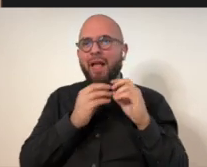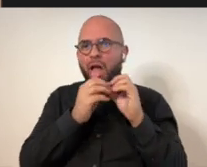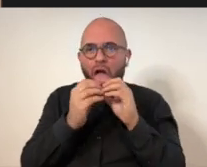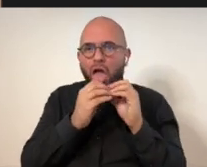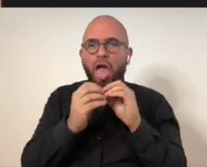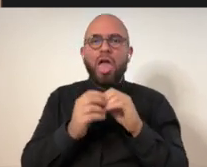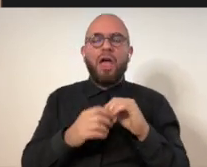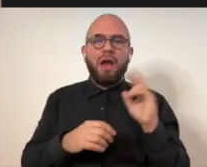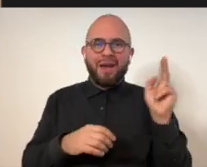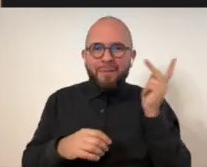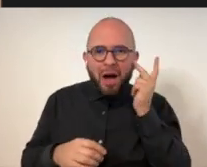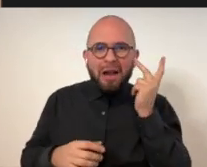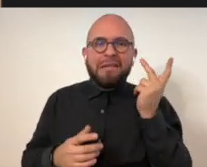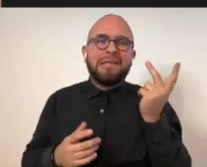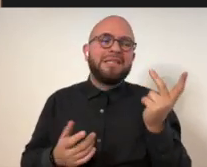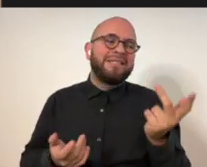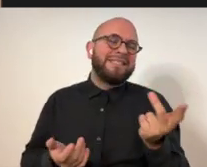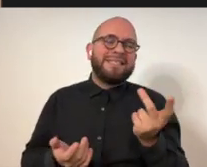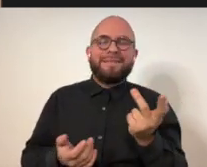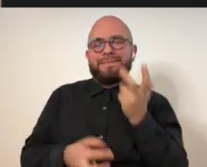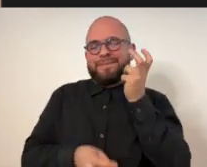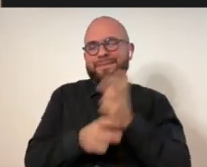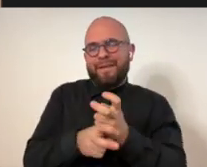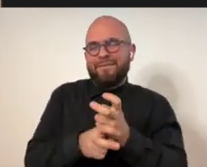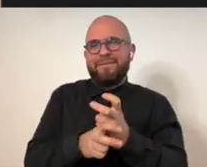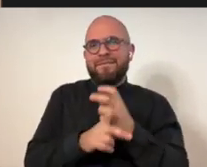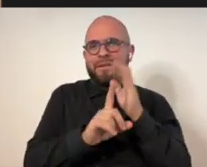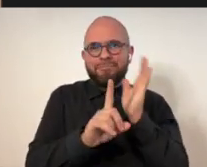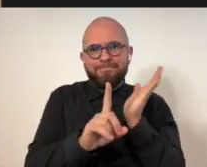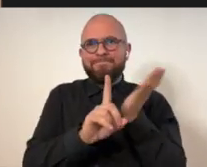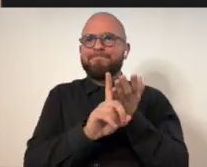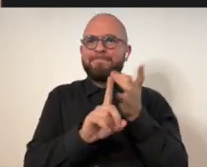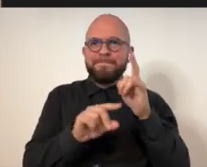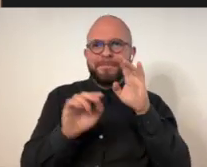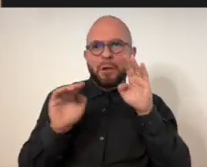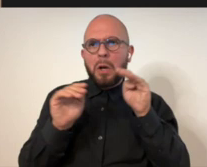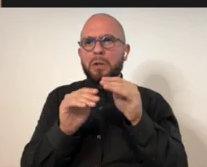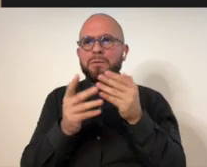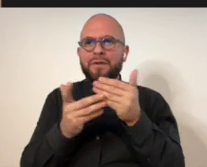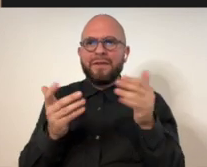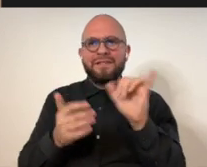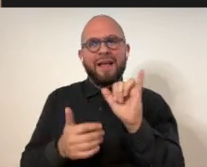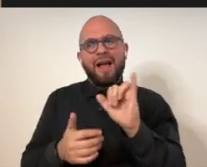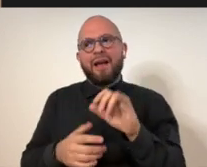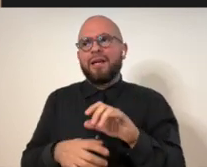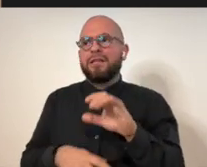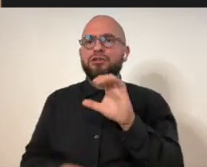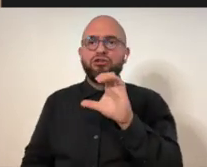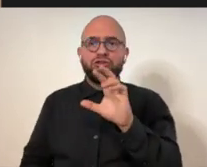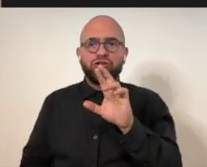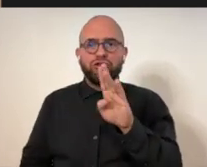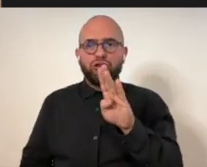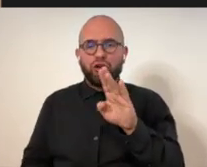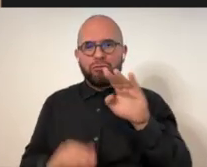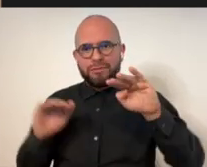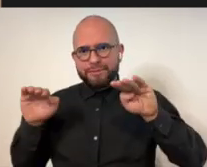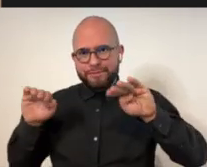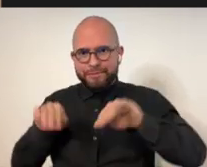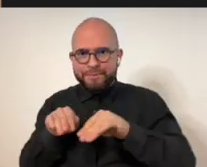more infighting and in politics and things like that. So it's hard to get them to